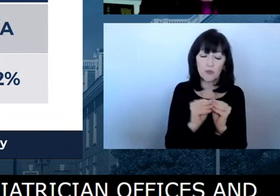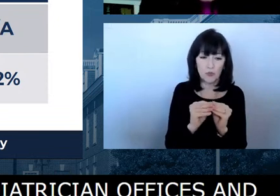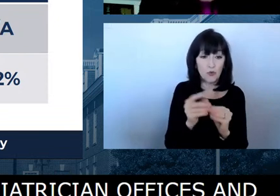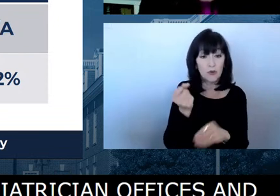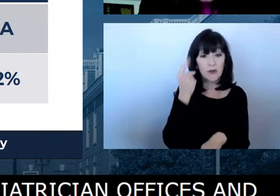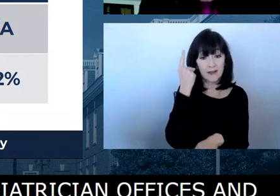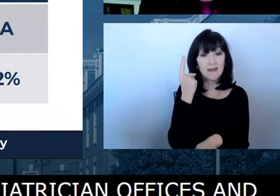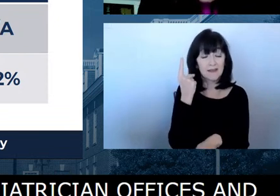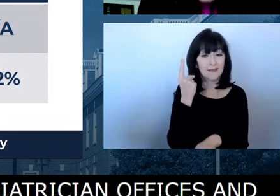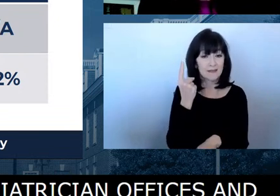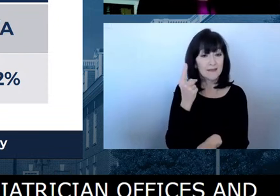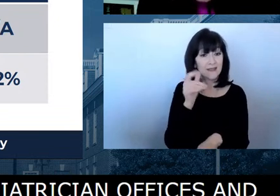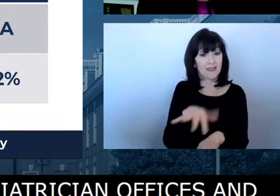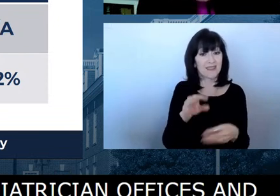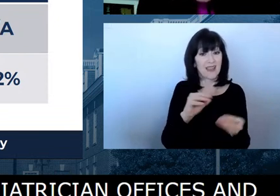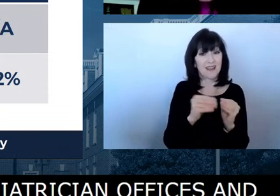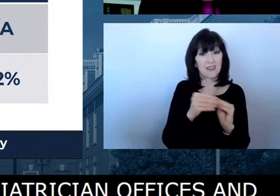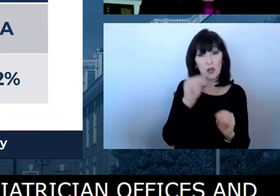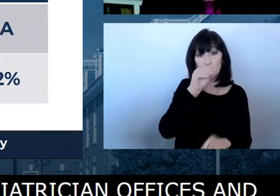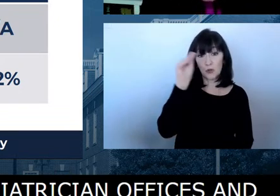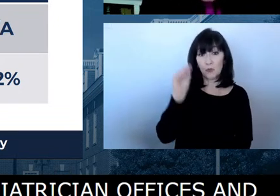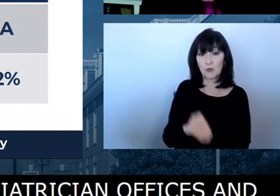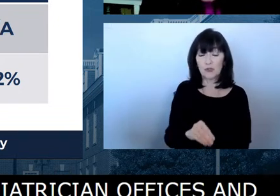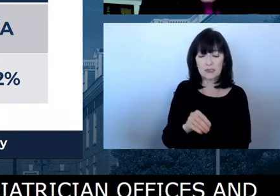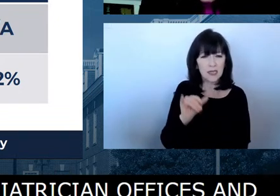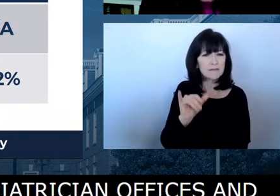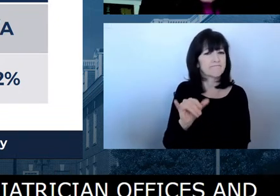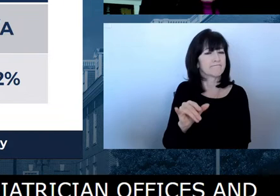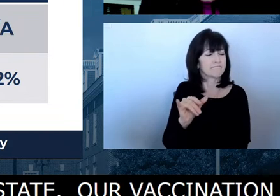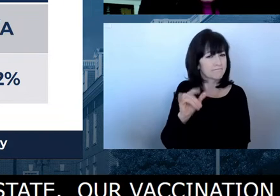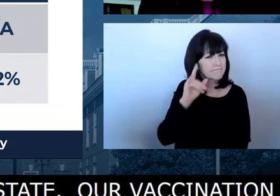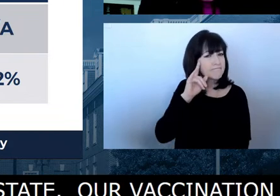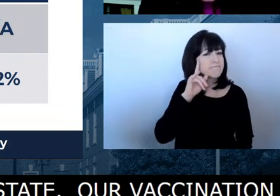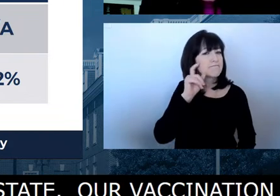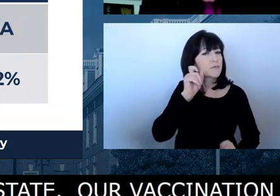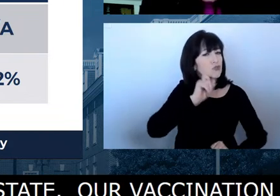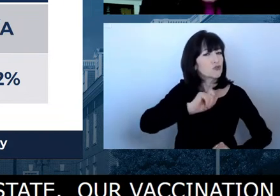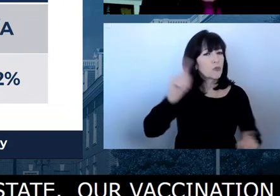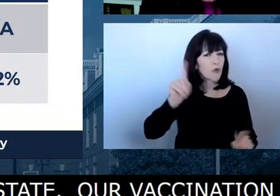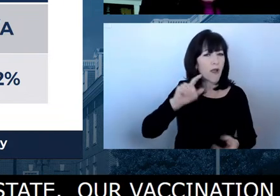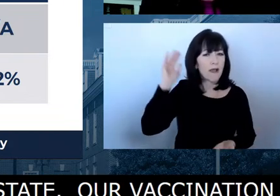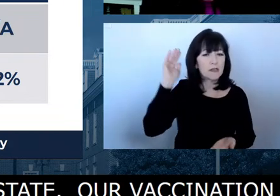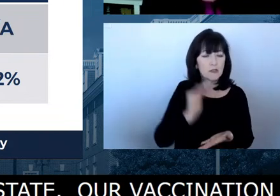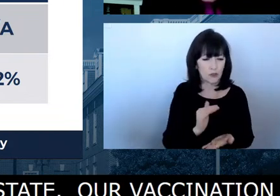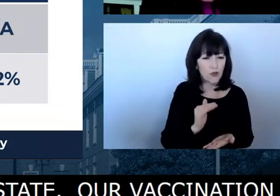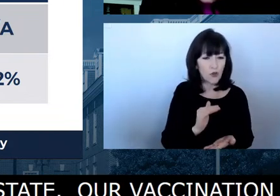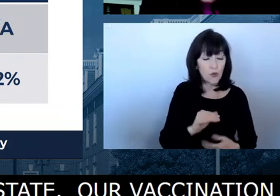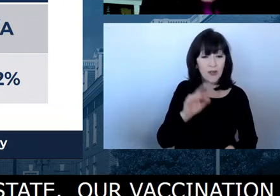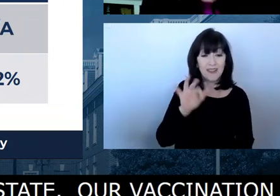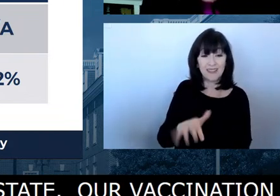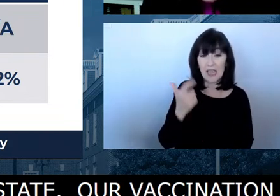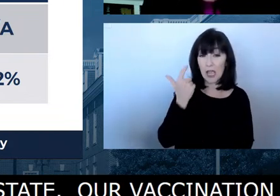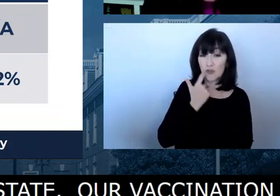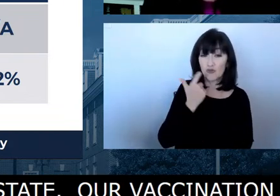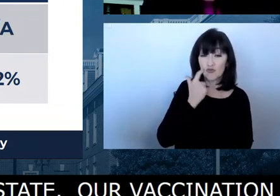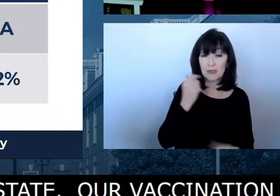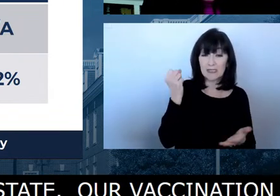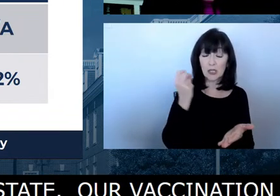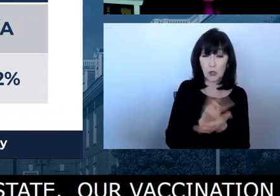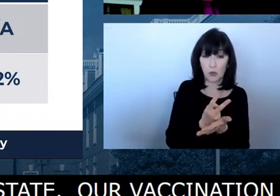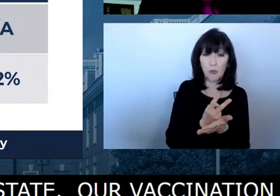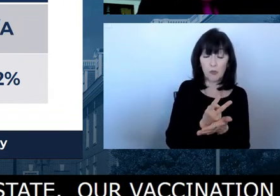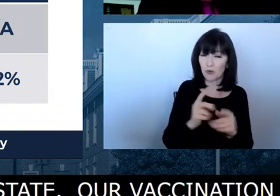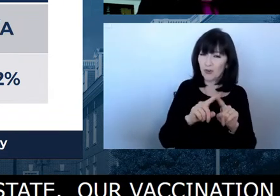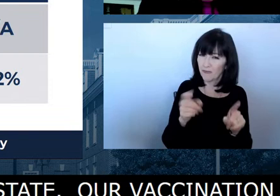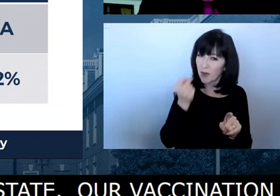we'd like it to be. The over-five population was the most recent group to be approved, but they've been approved since the